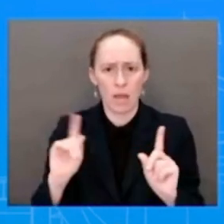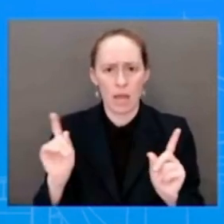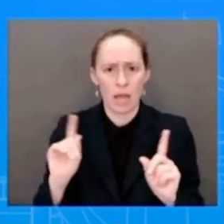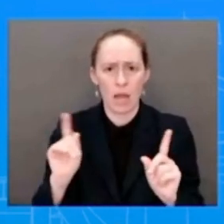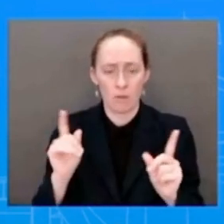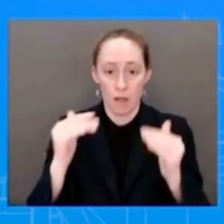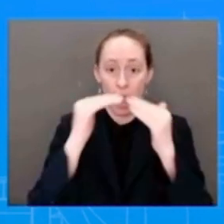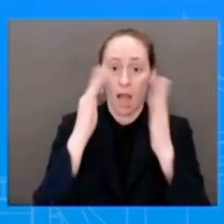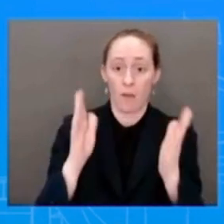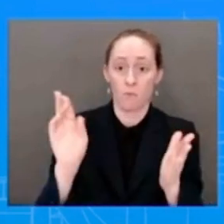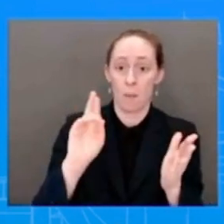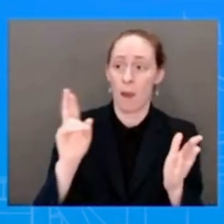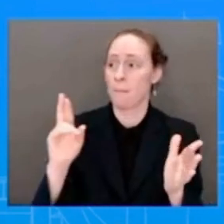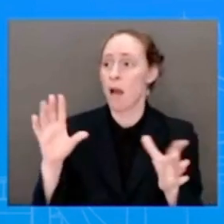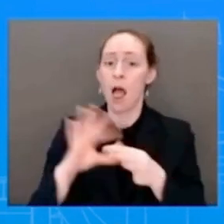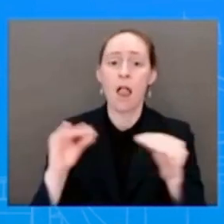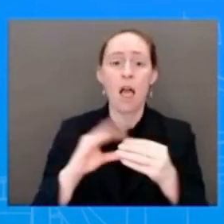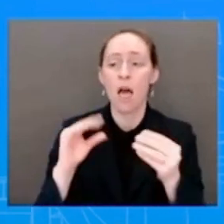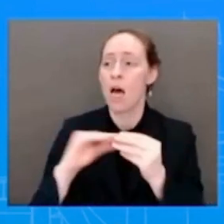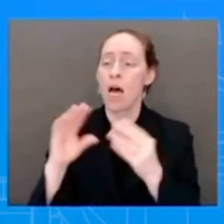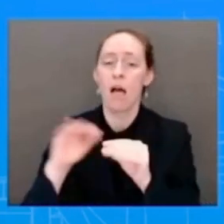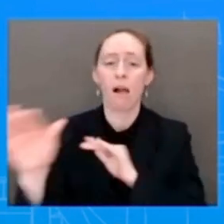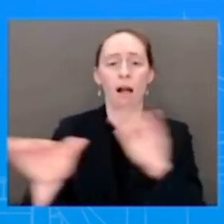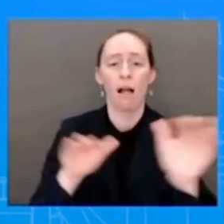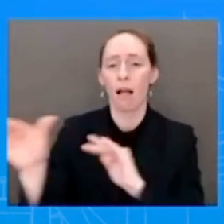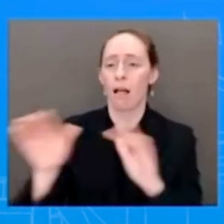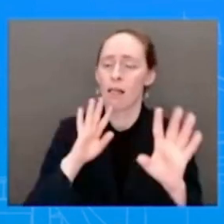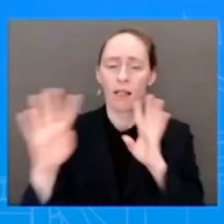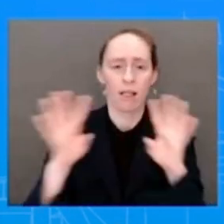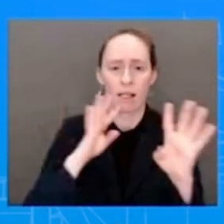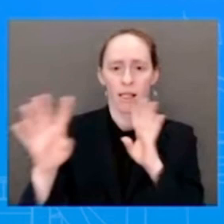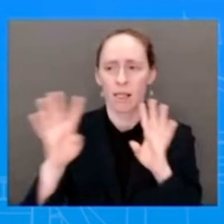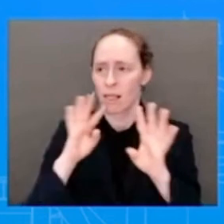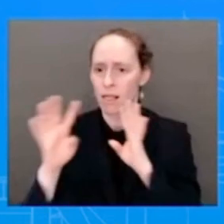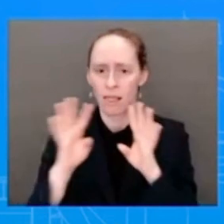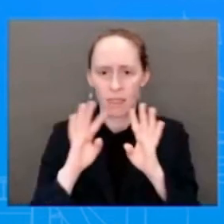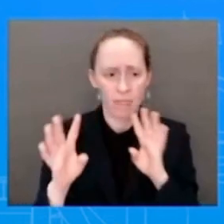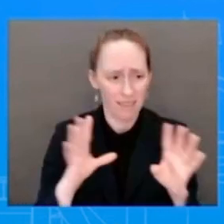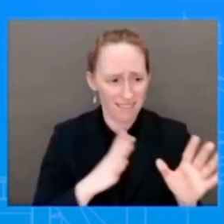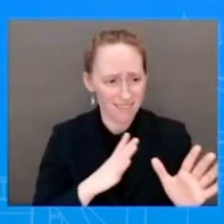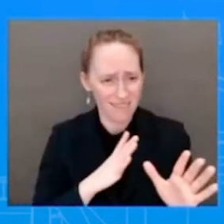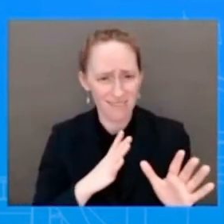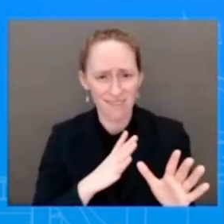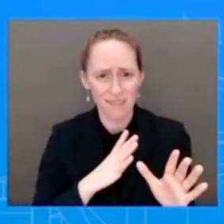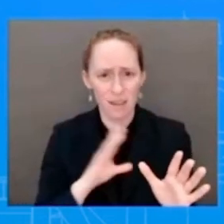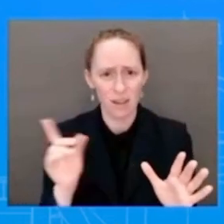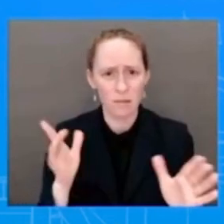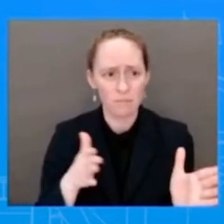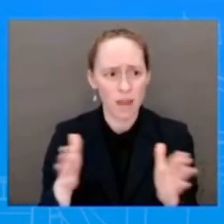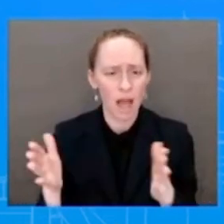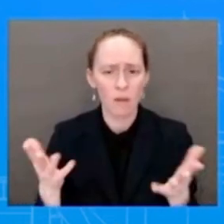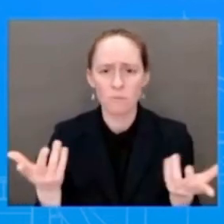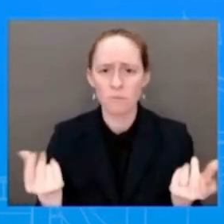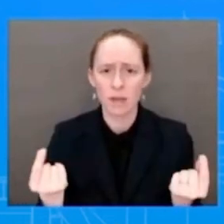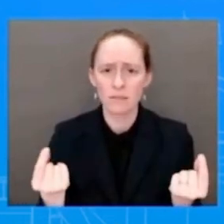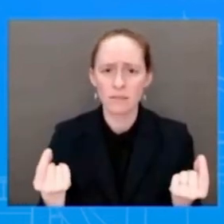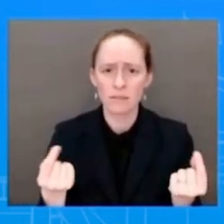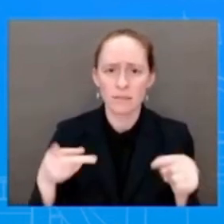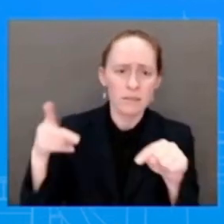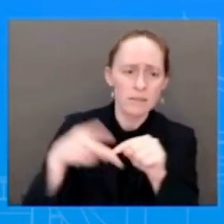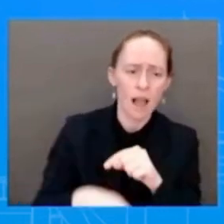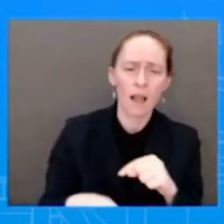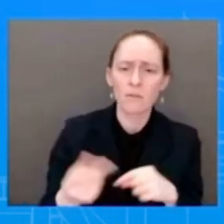of are you, is this what you all are going to do? Are you going to cut Medicare? Are you going to cut Social Security and keep that